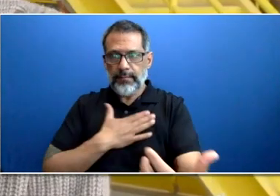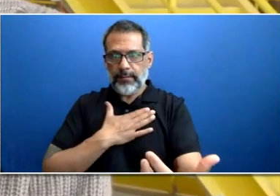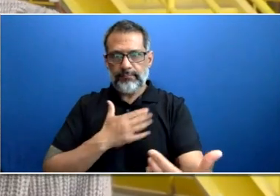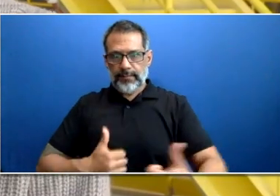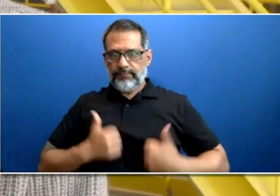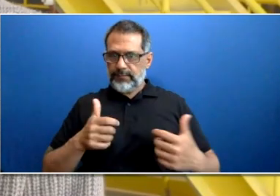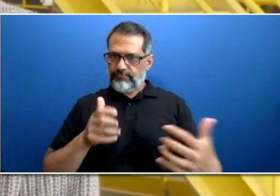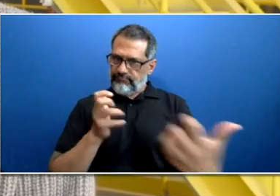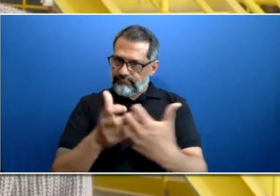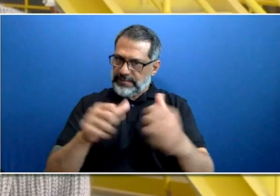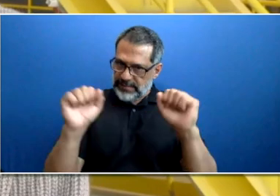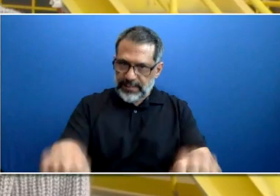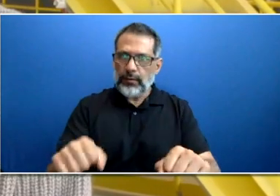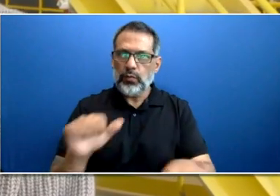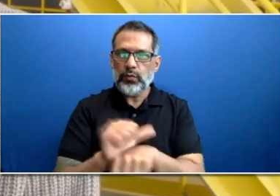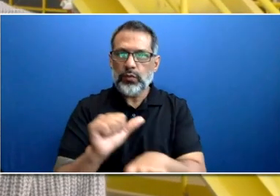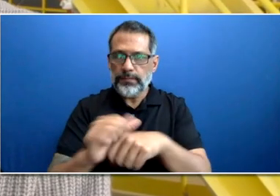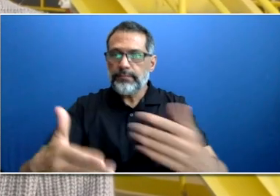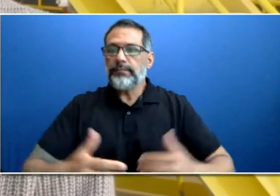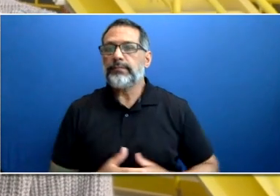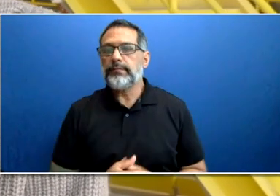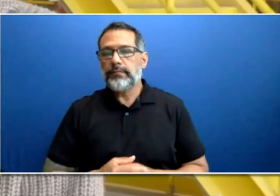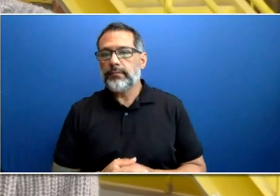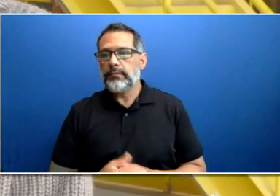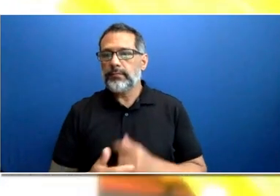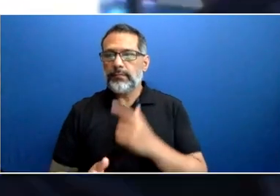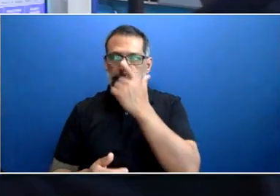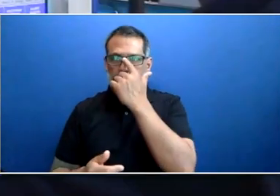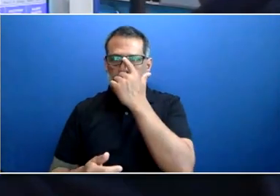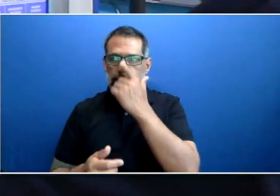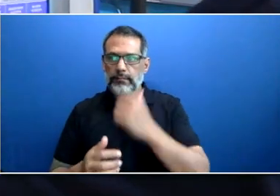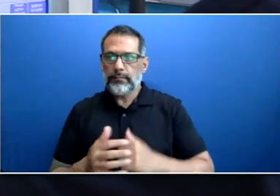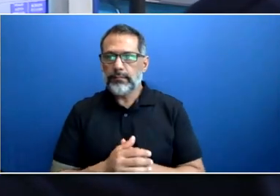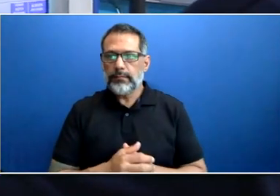opportunities for young people to put their high-tech skills to work.